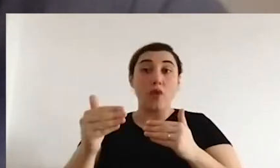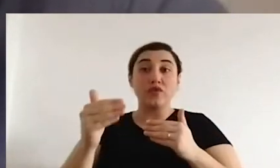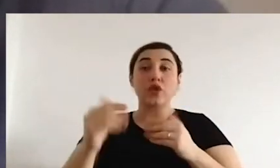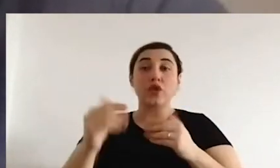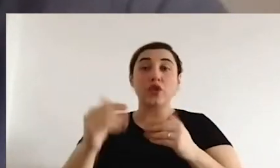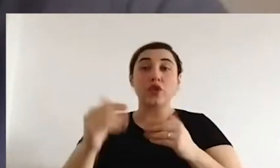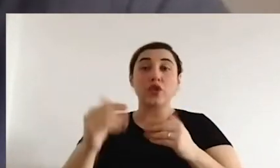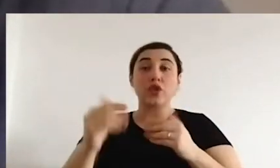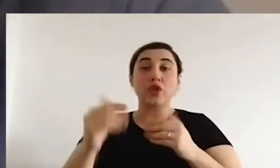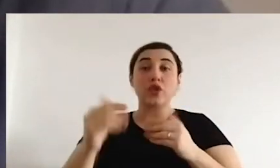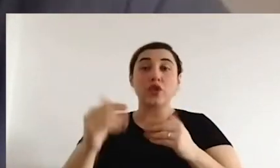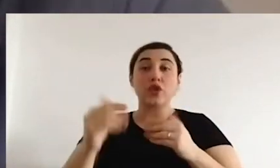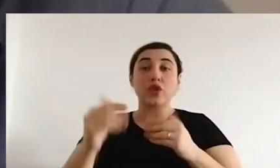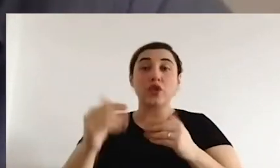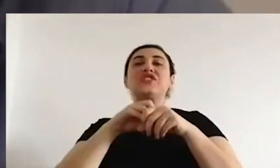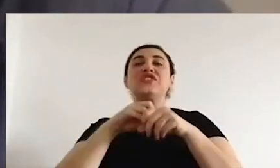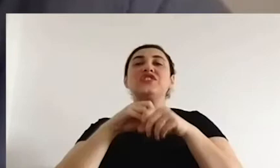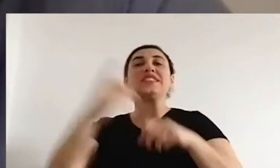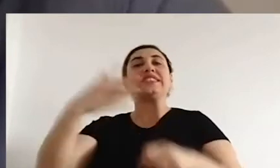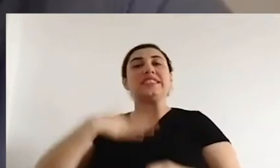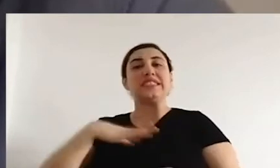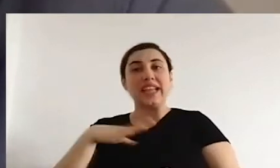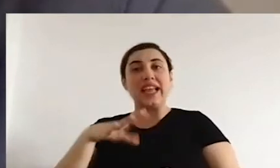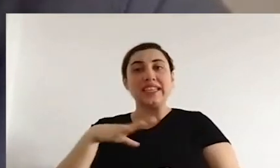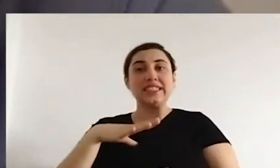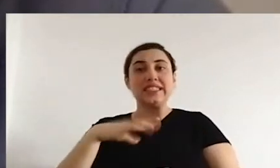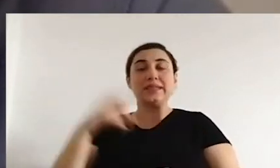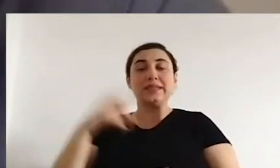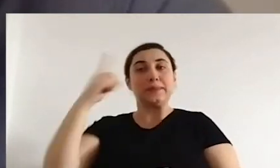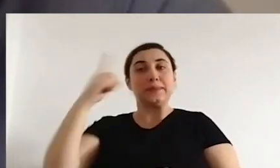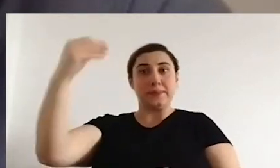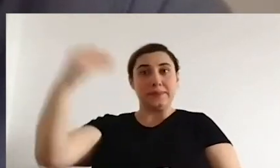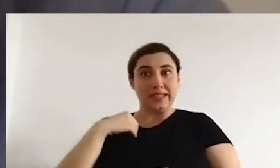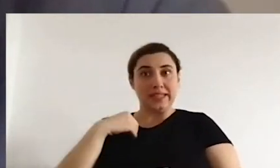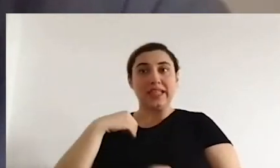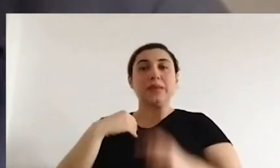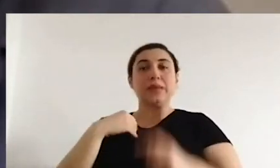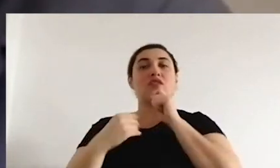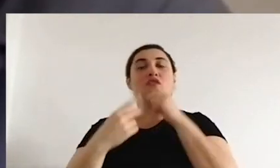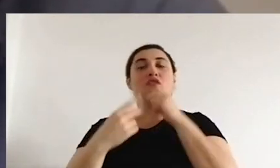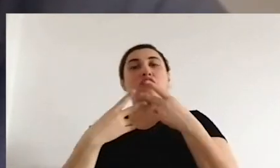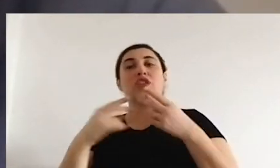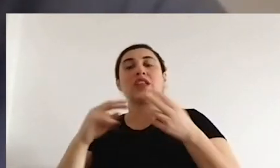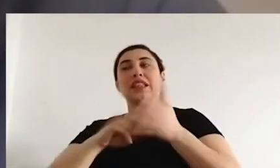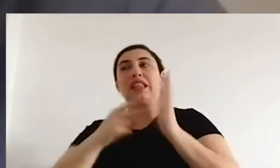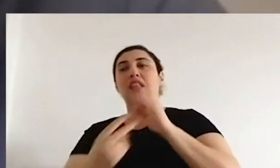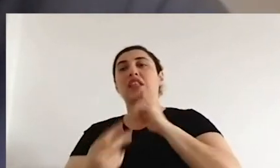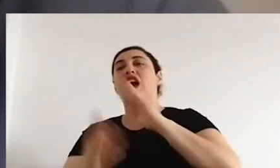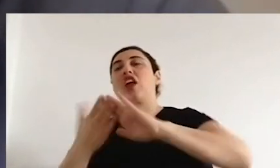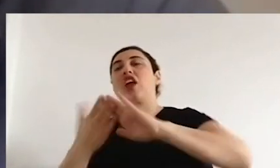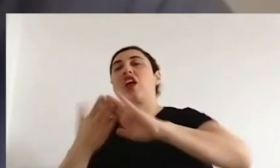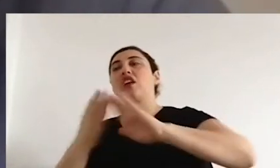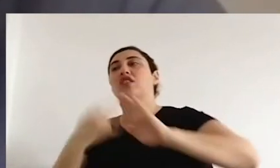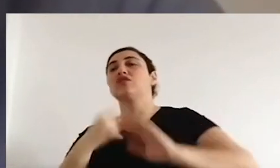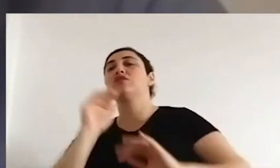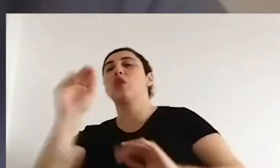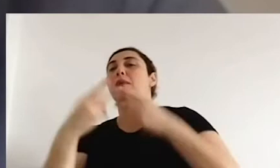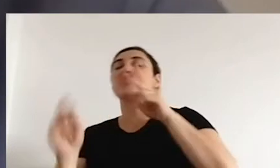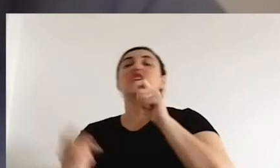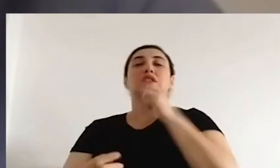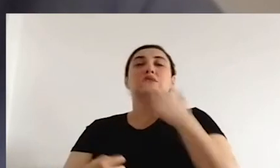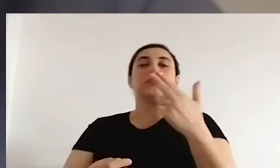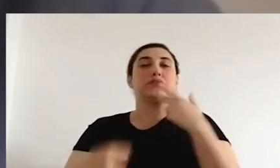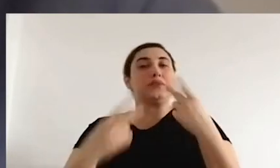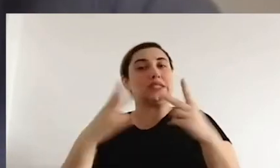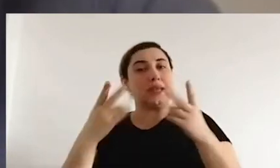We would be happy to address the questions. Our technical team will be collecting the questions and sharing